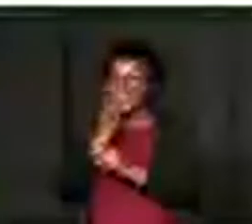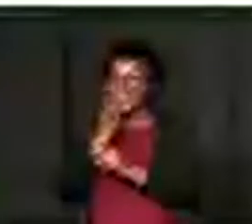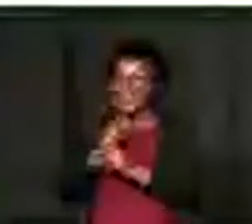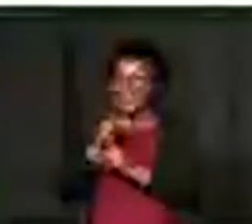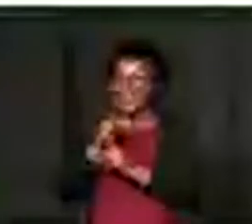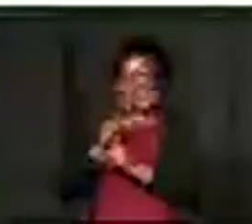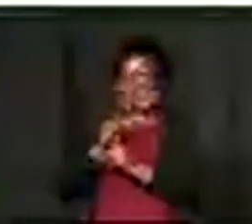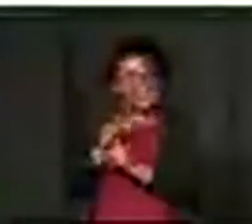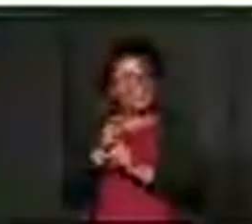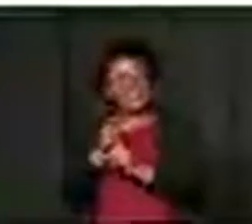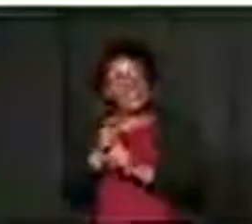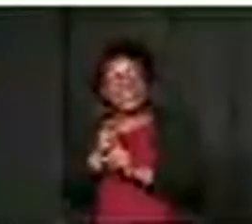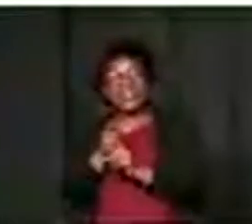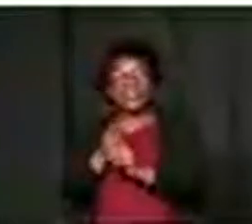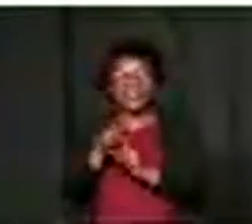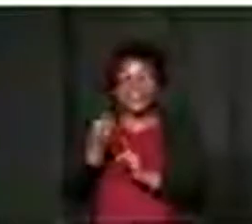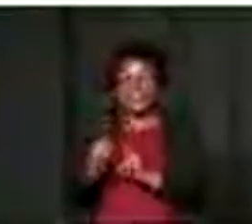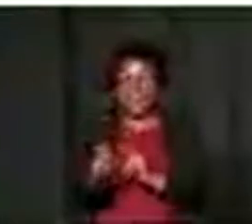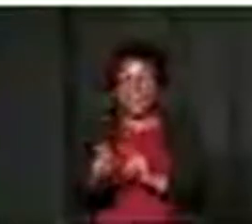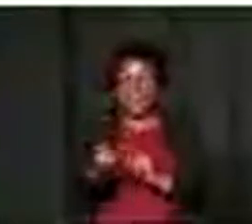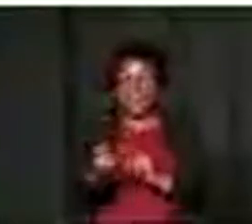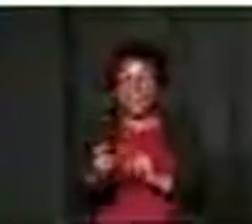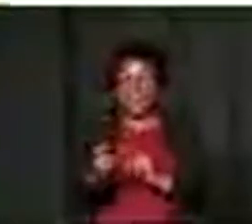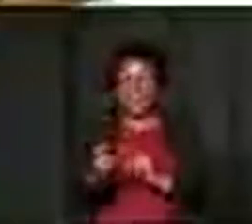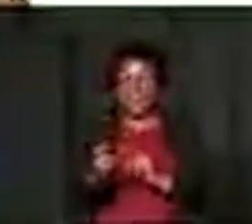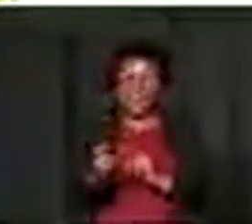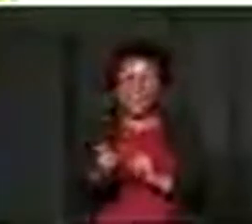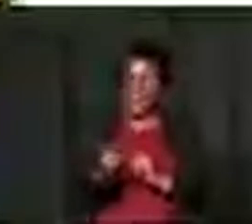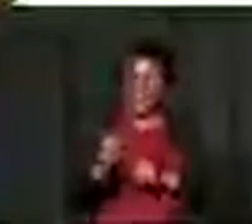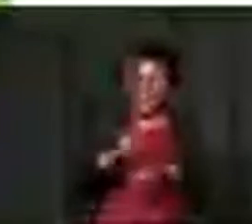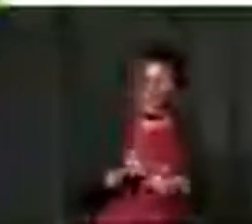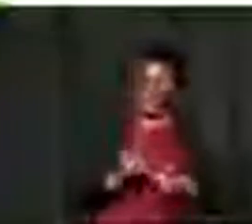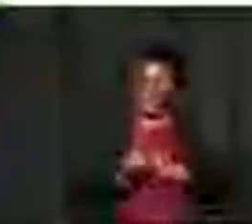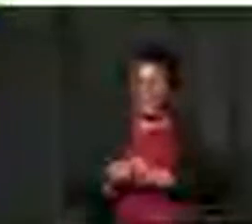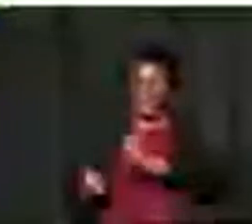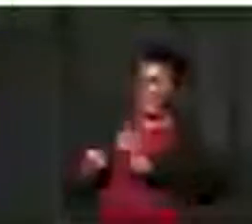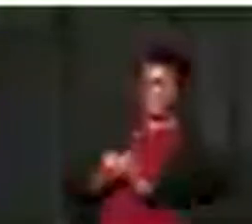So, meaning, it takes a village to raise a child. So, a child,